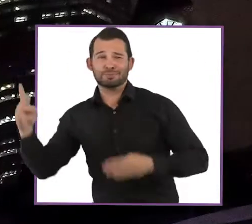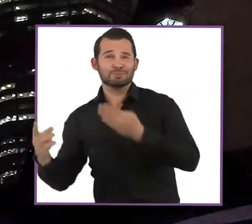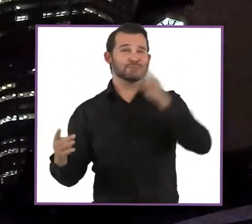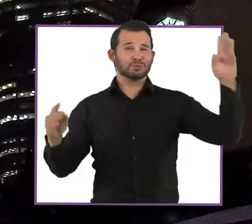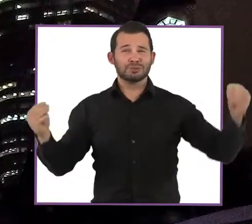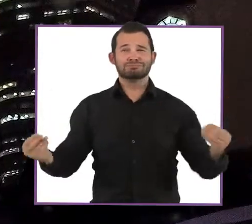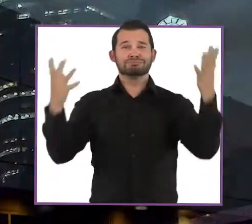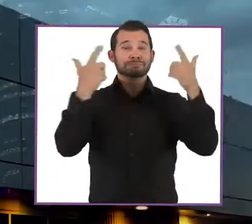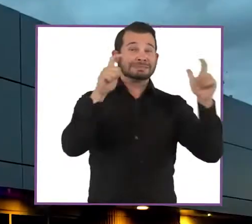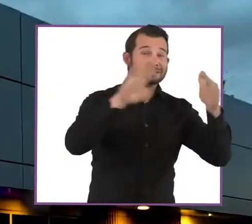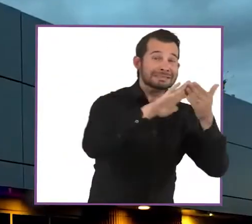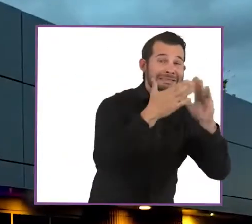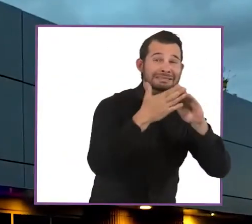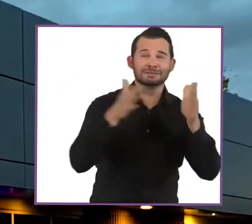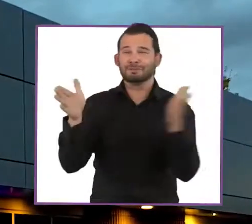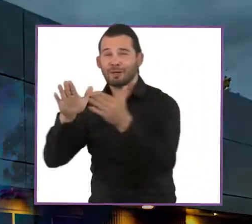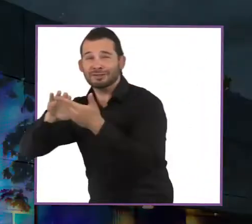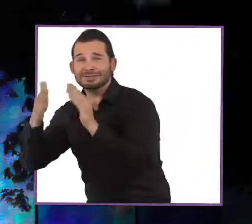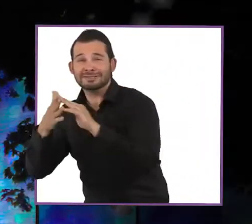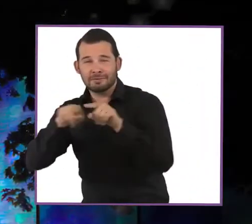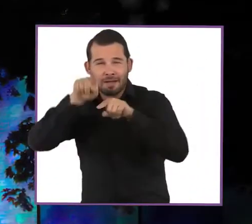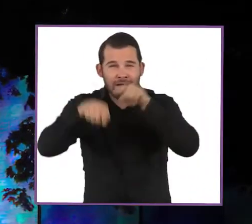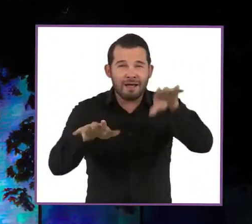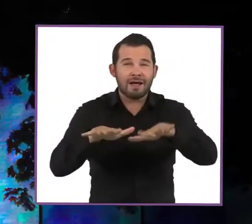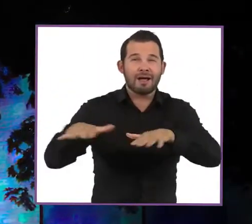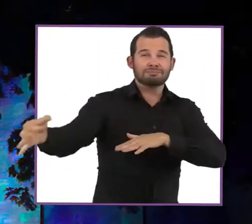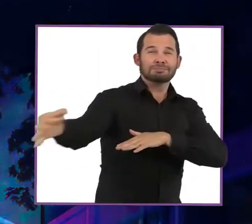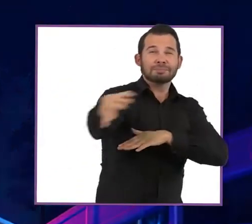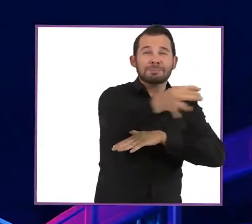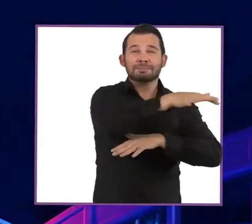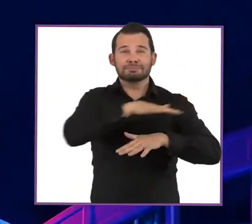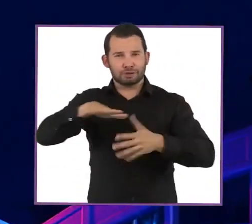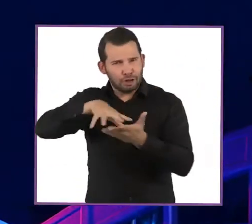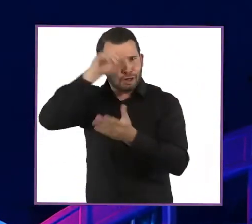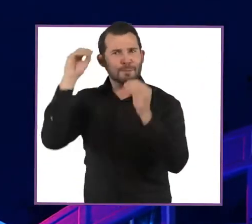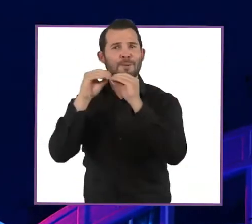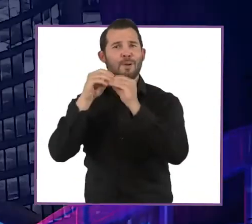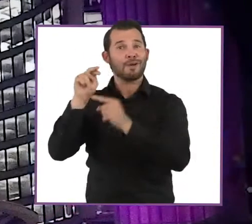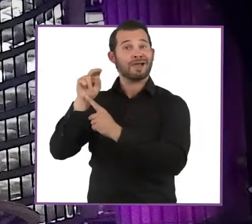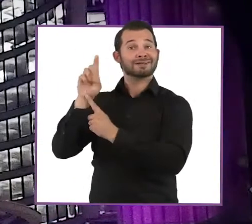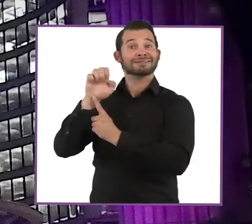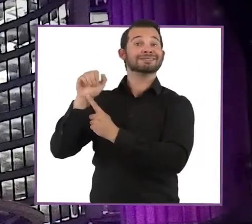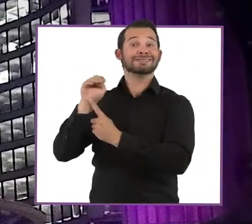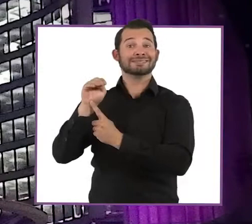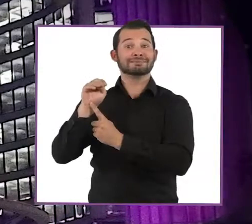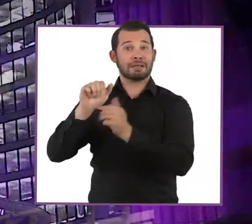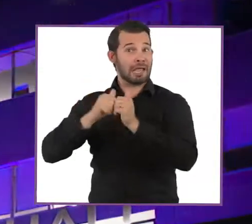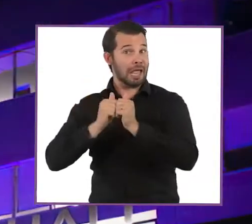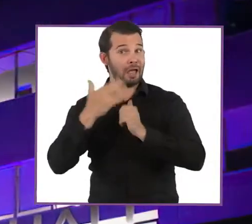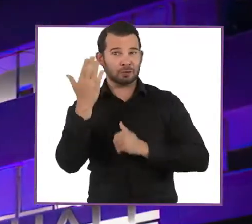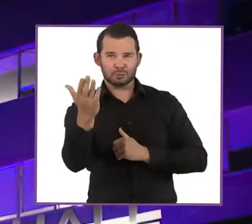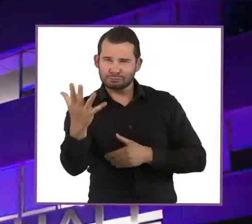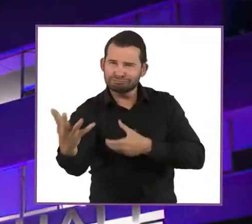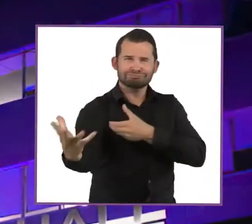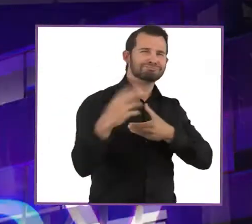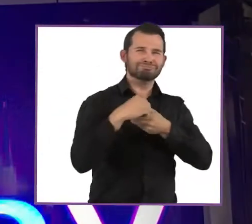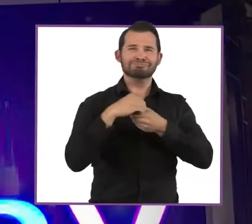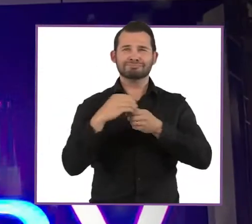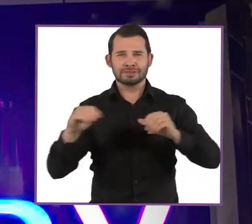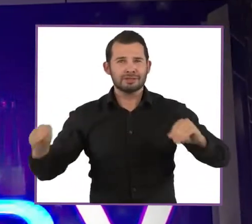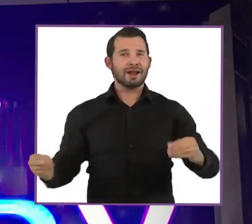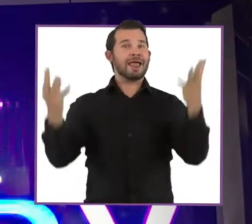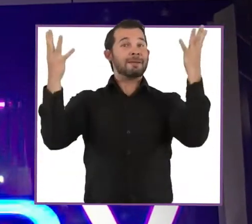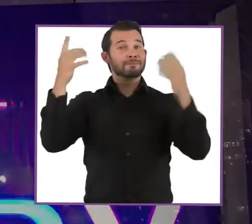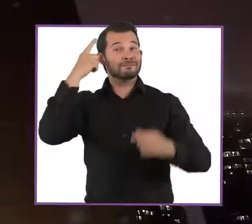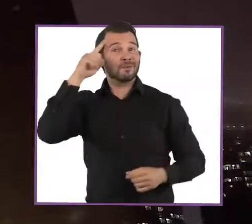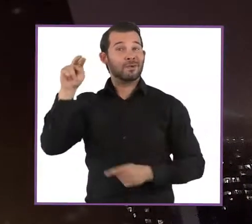big cities small towns rural communities find out more about it and how you can get involved in